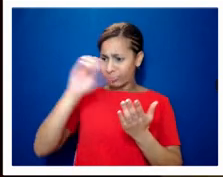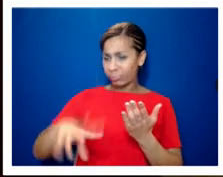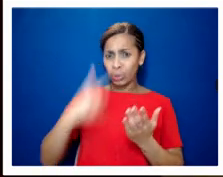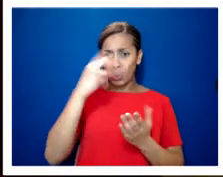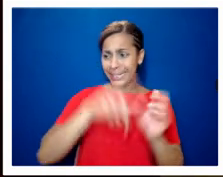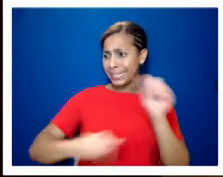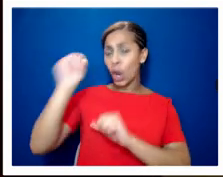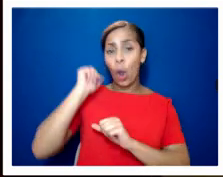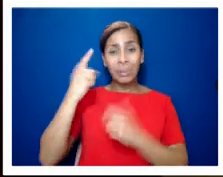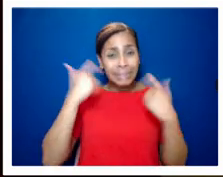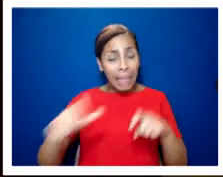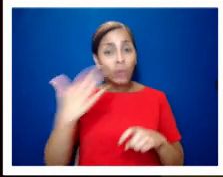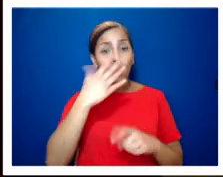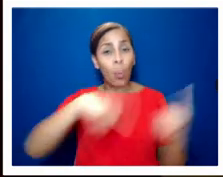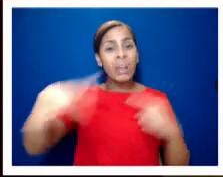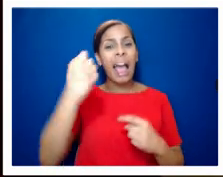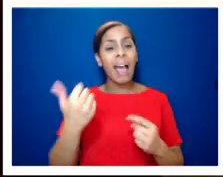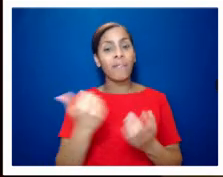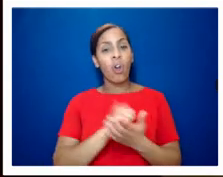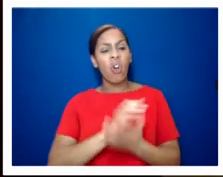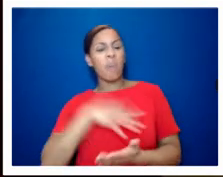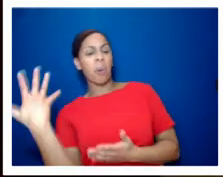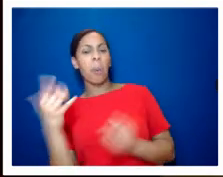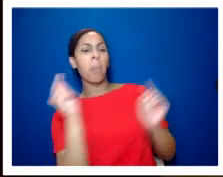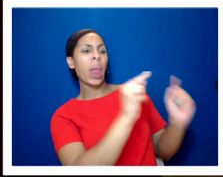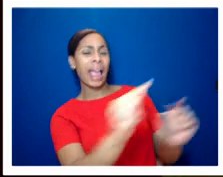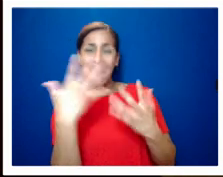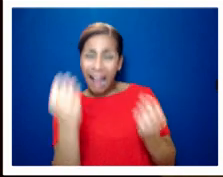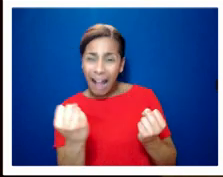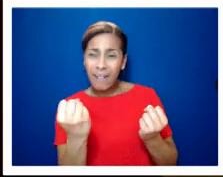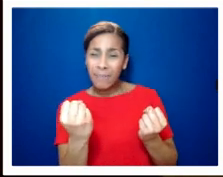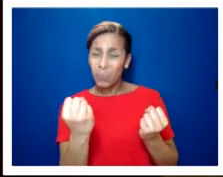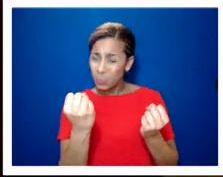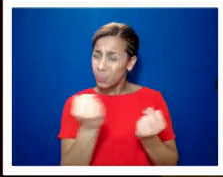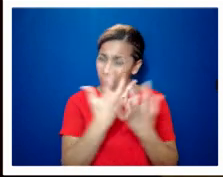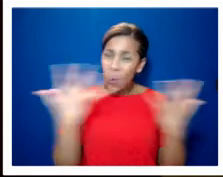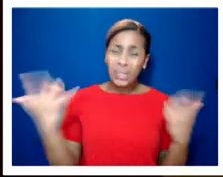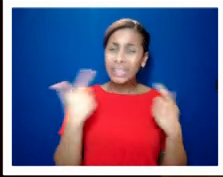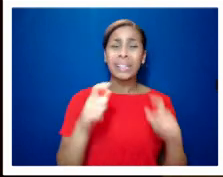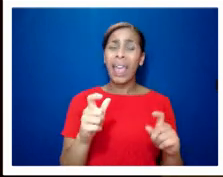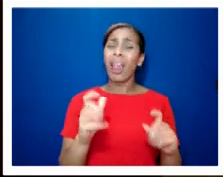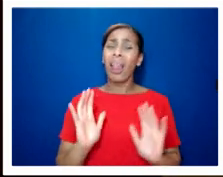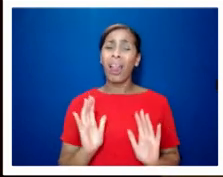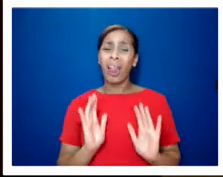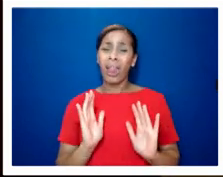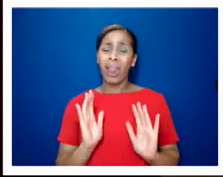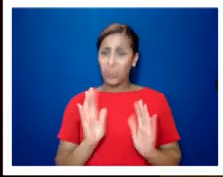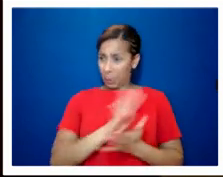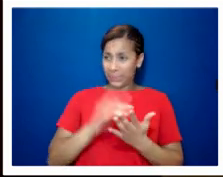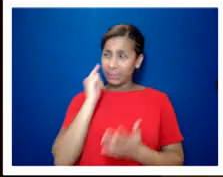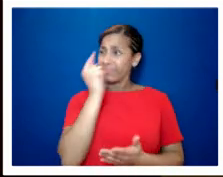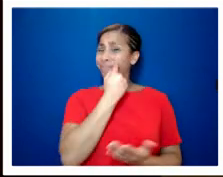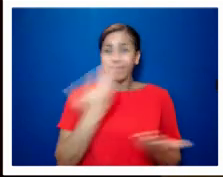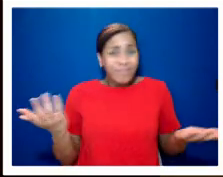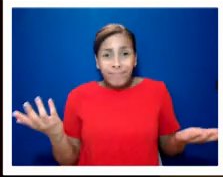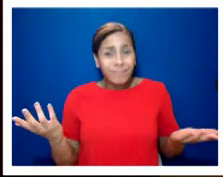homophobic bullying that's taking place in schools is still enormous um and it kind of shows that you know the messages you